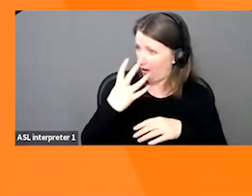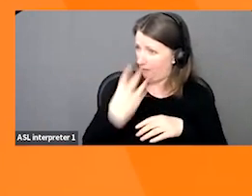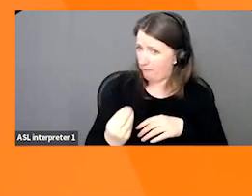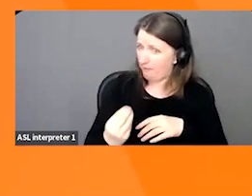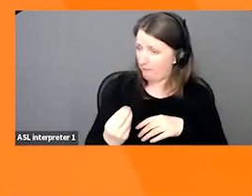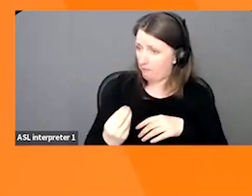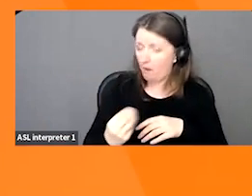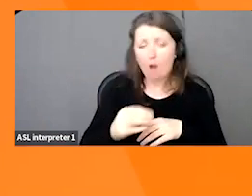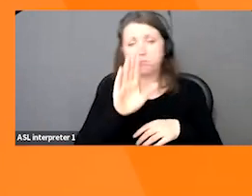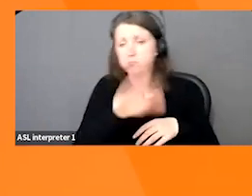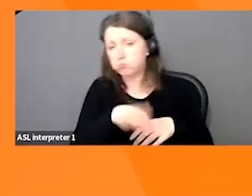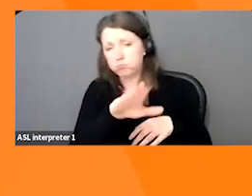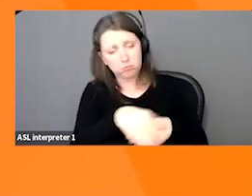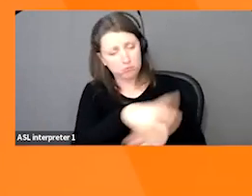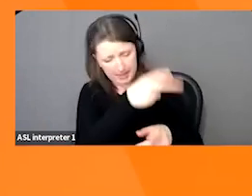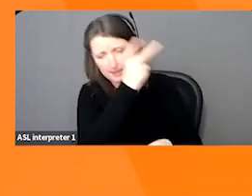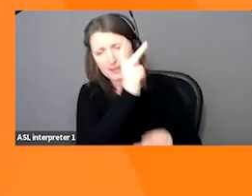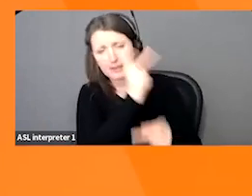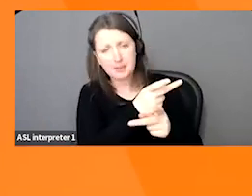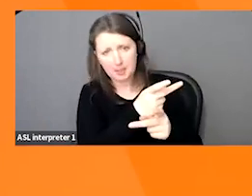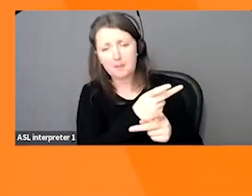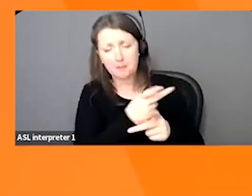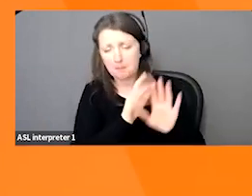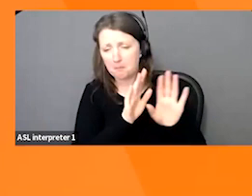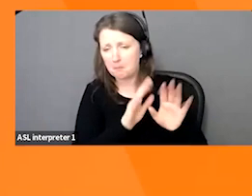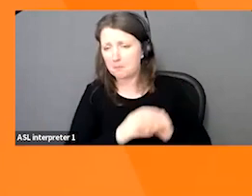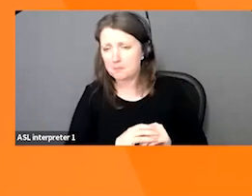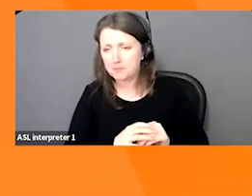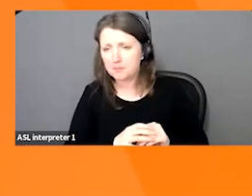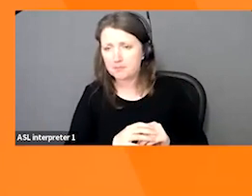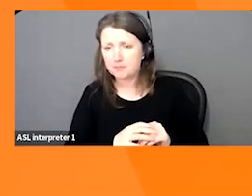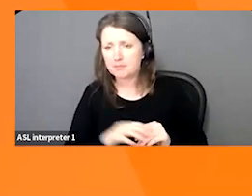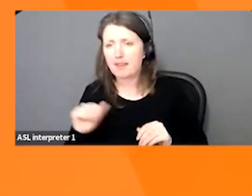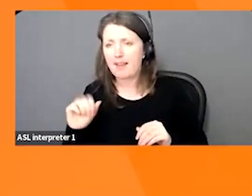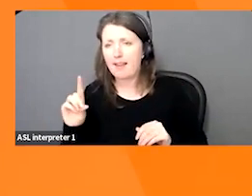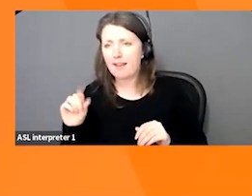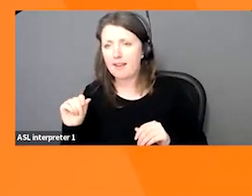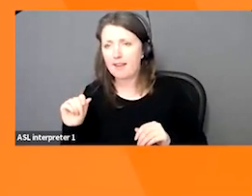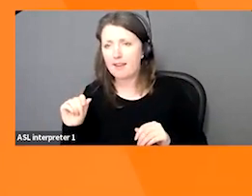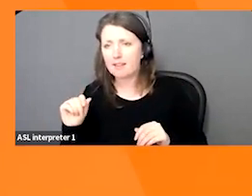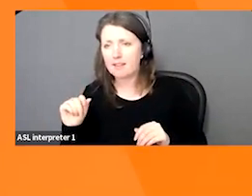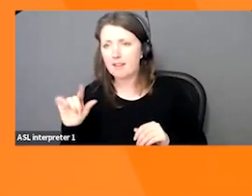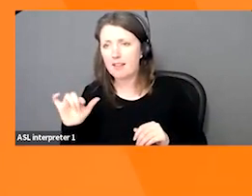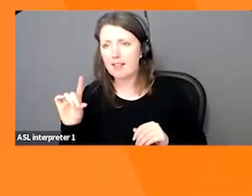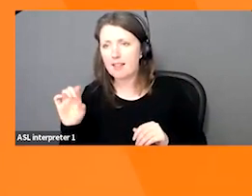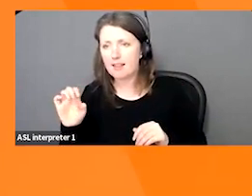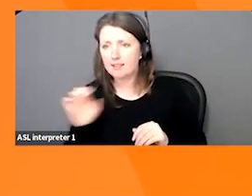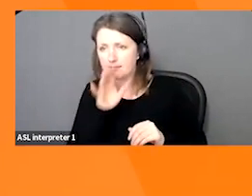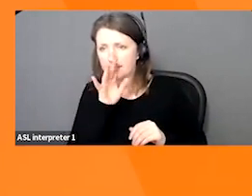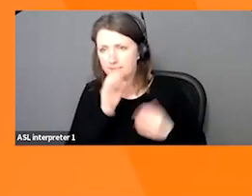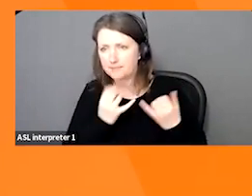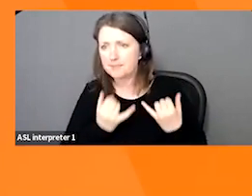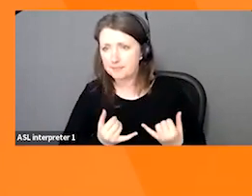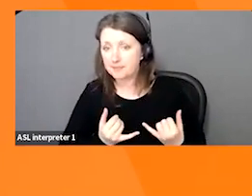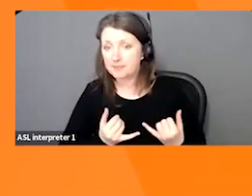You're welcome to keep your slides up for now. That's not a problem. Great. Thank you, Linda. As mentioned in the chat, everyone, please feel